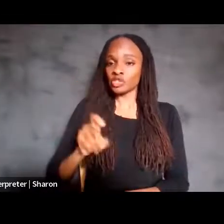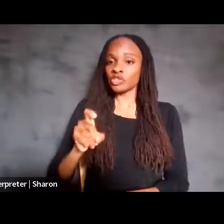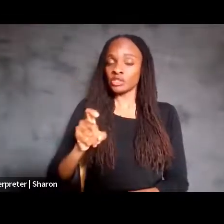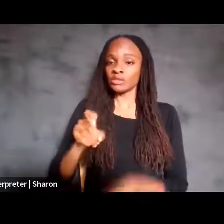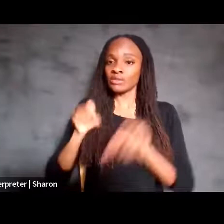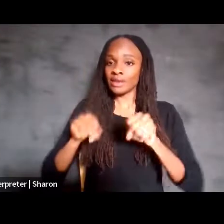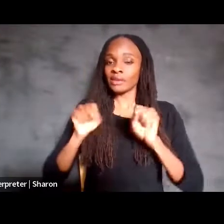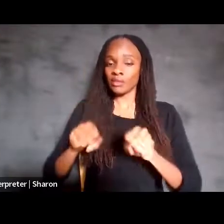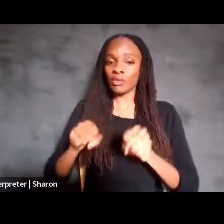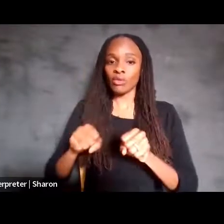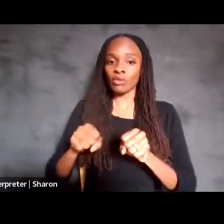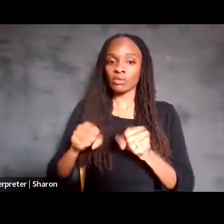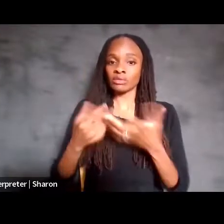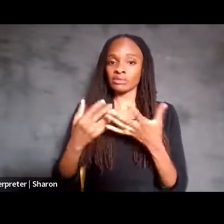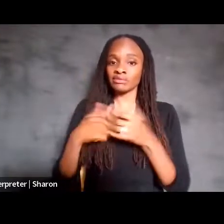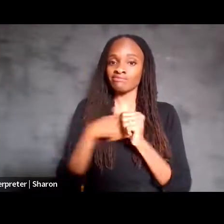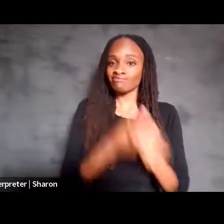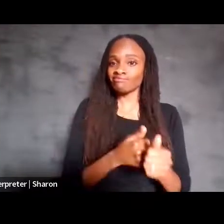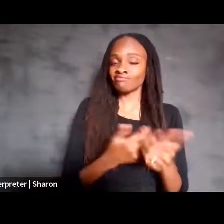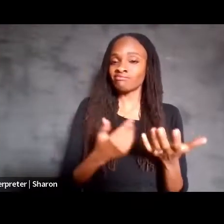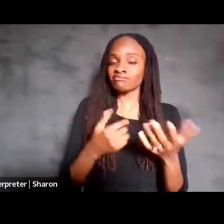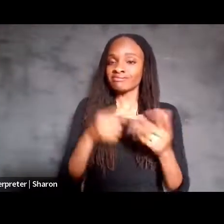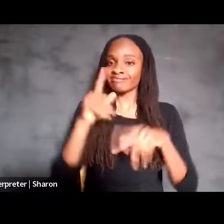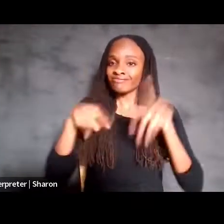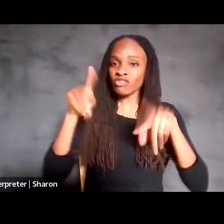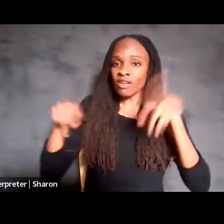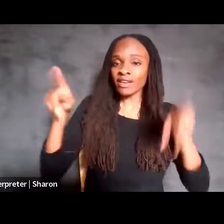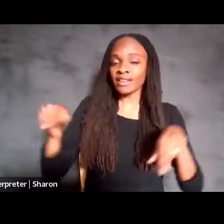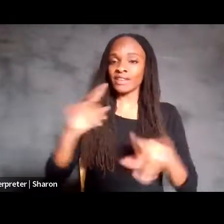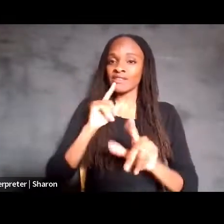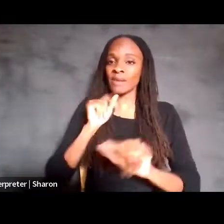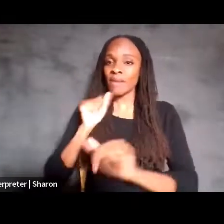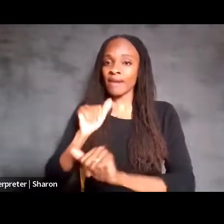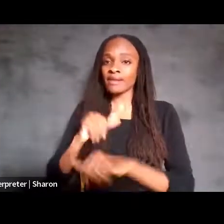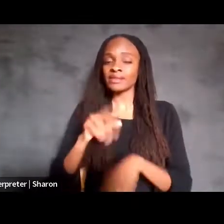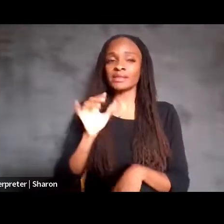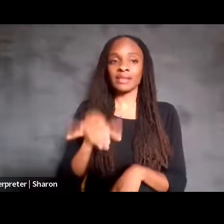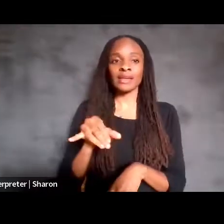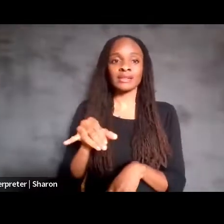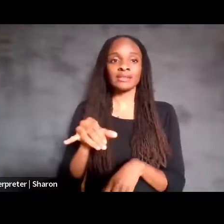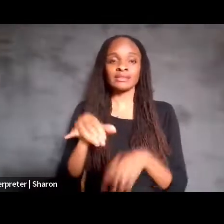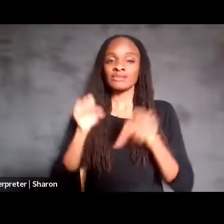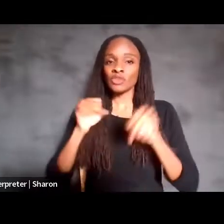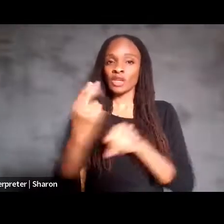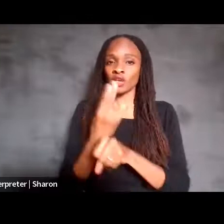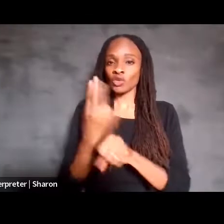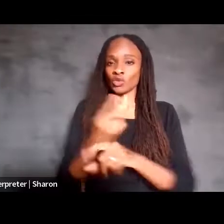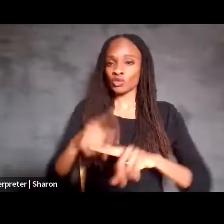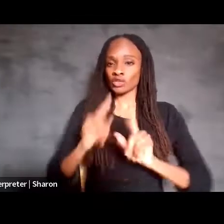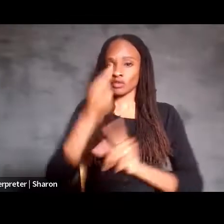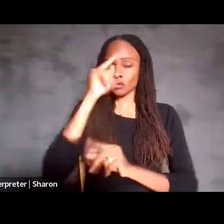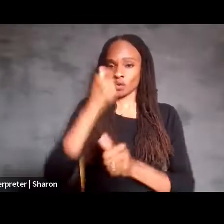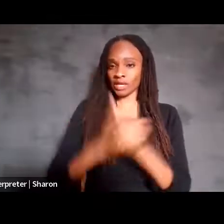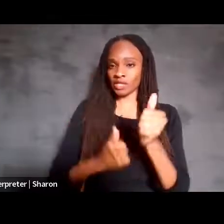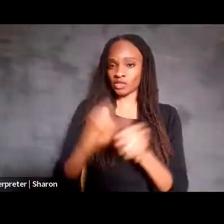variety of commands that would be able to be used different for each user. So if you wanted it to go to